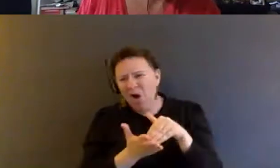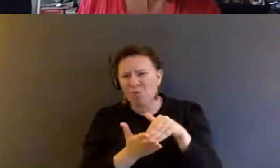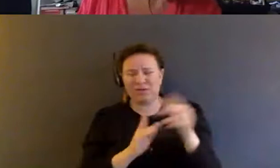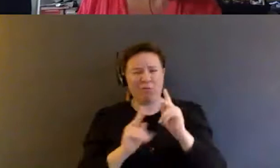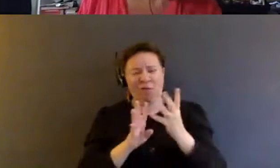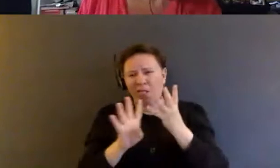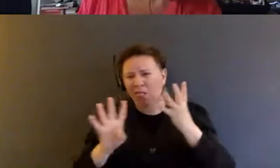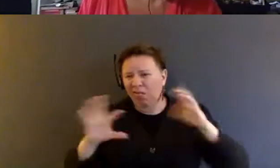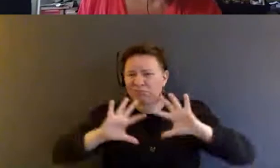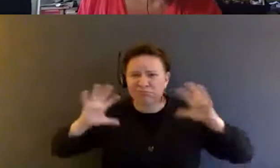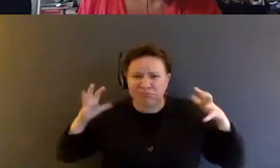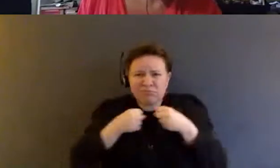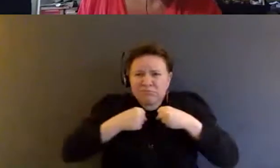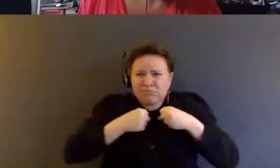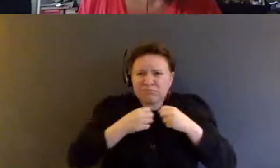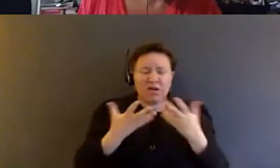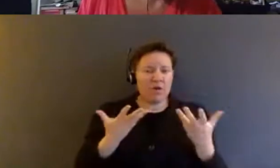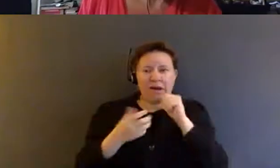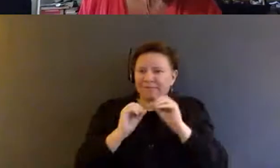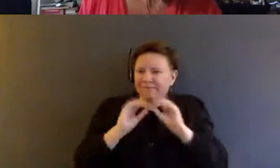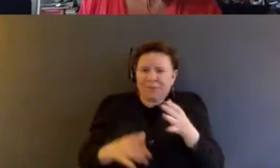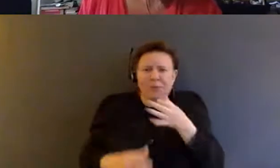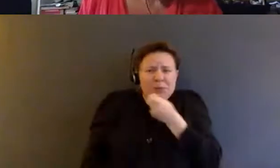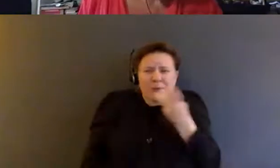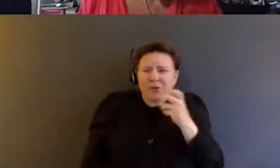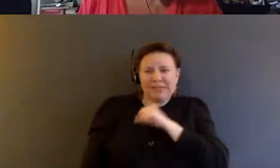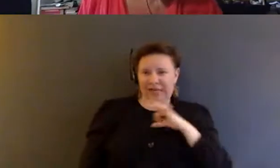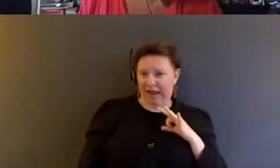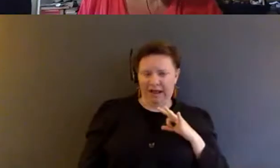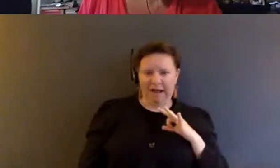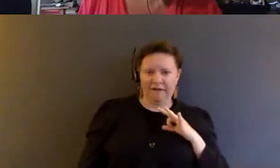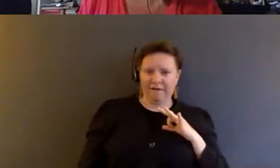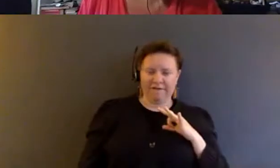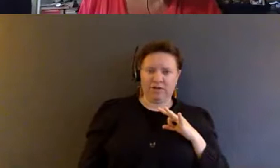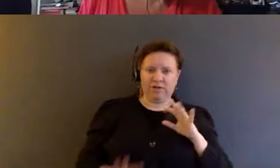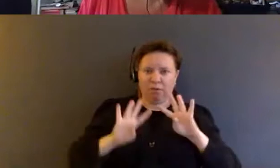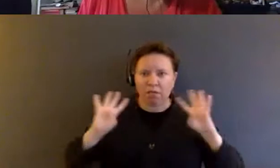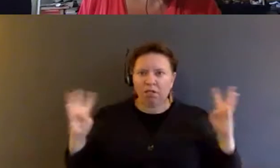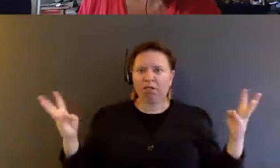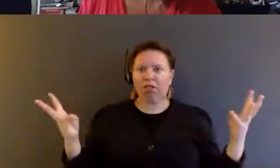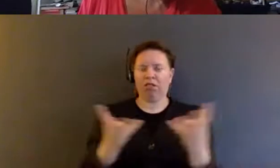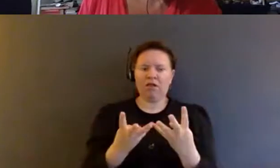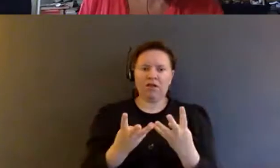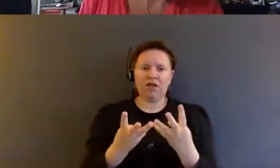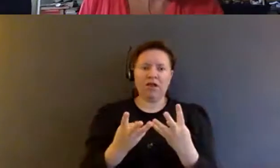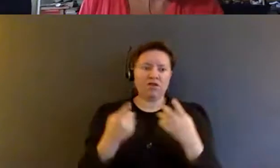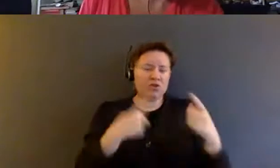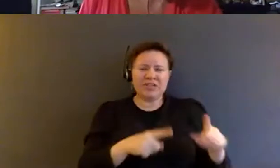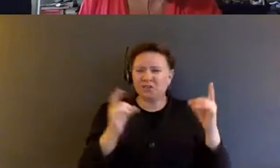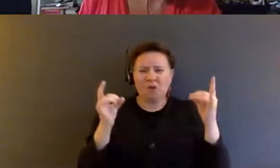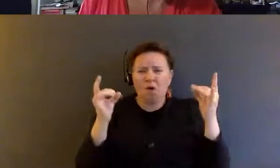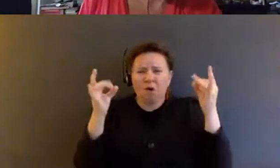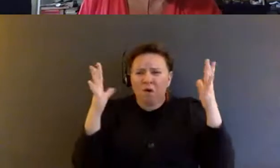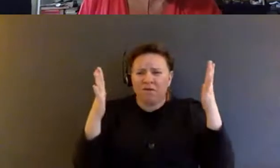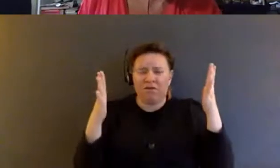and with very little staff. So conditions of confinement were horrific. And of course, conditions